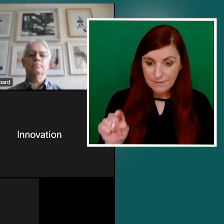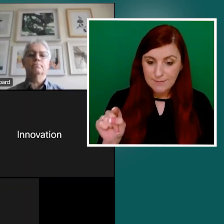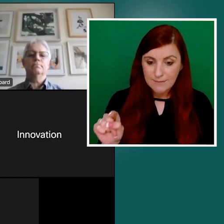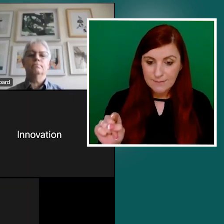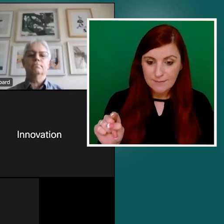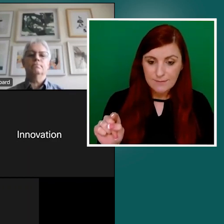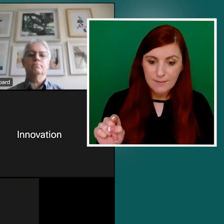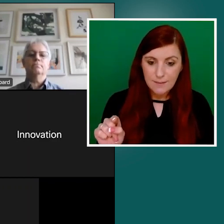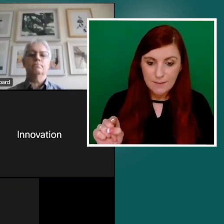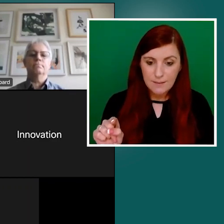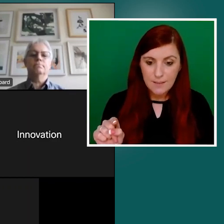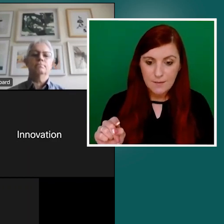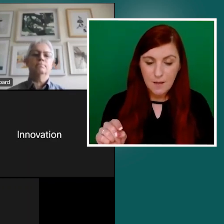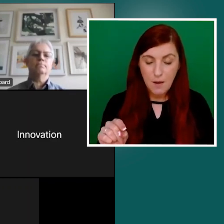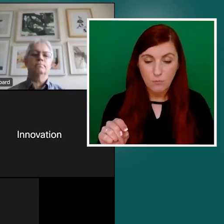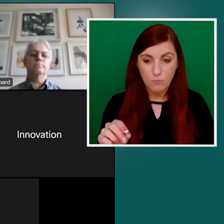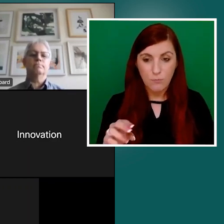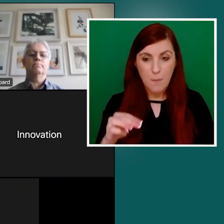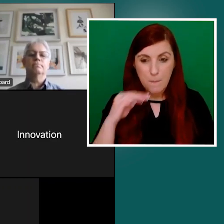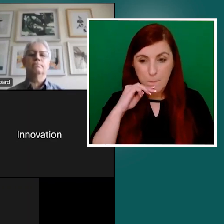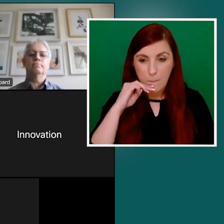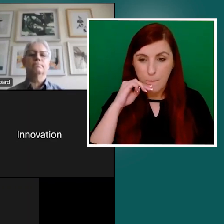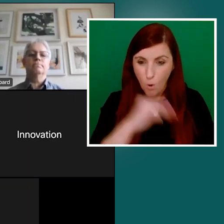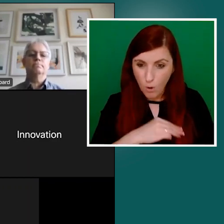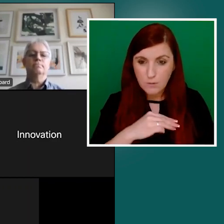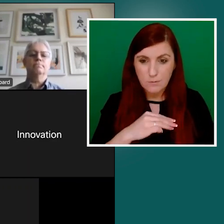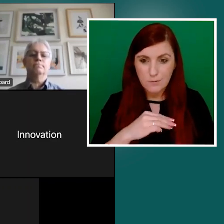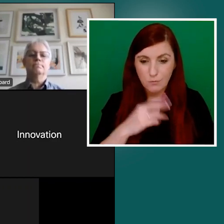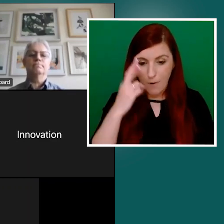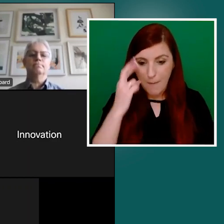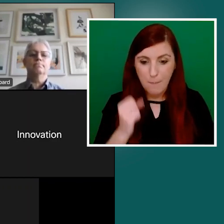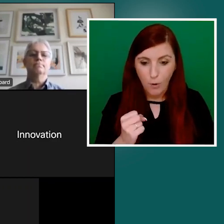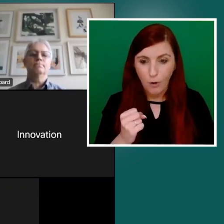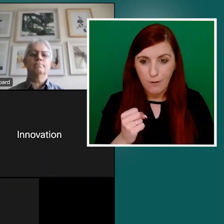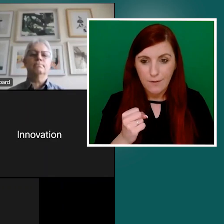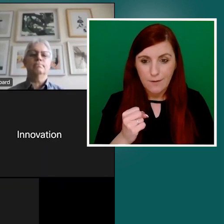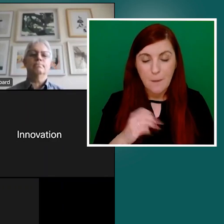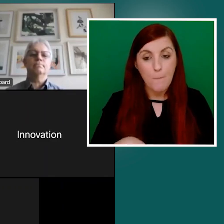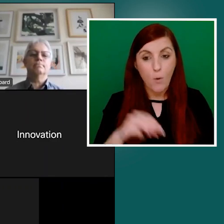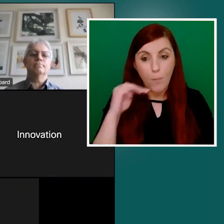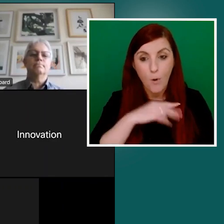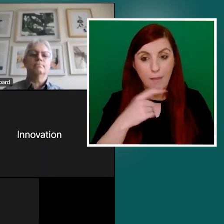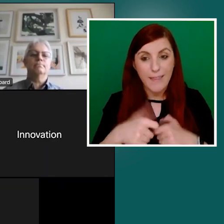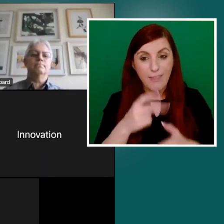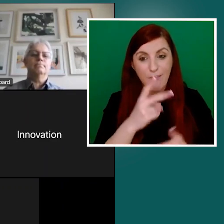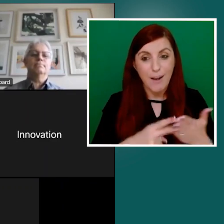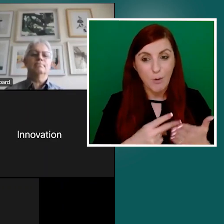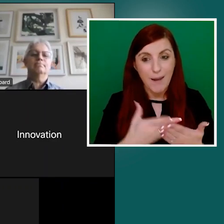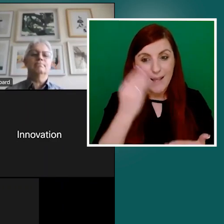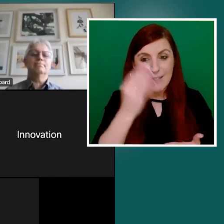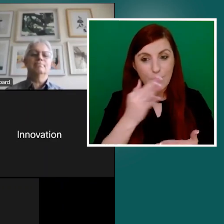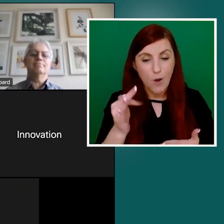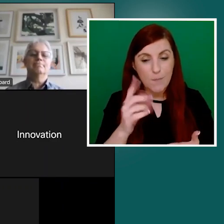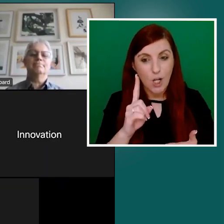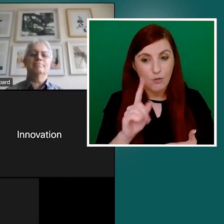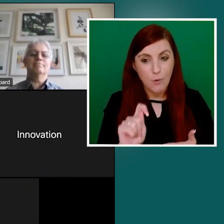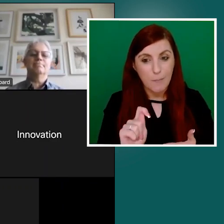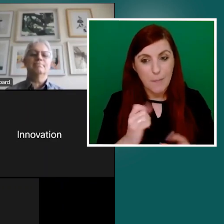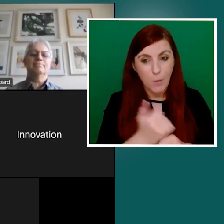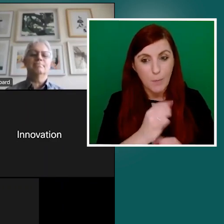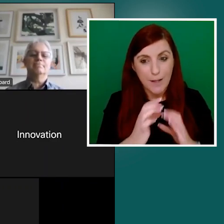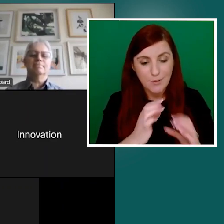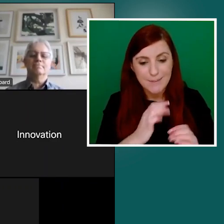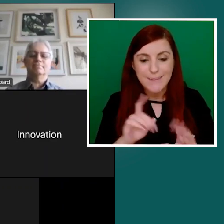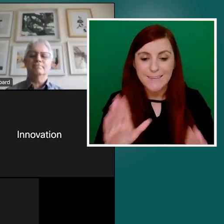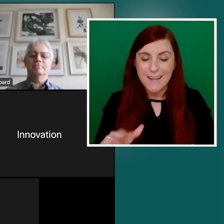important takeaway from than the valuable lessons from Donald Trump and how to communicate. I'm going to move on to